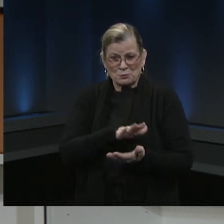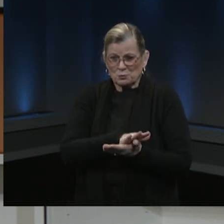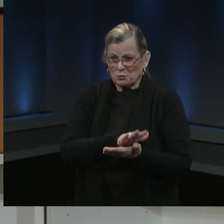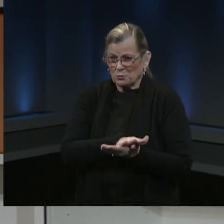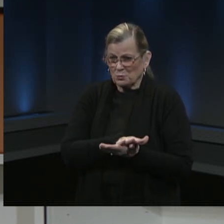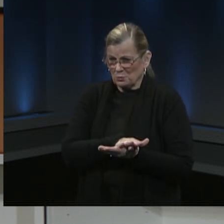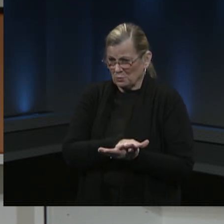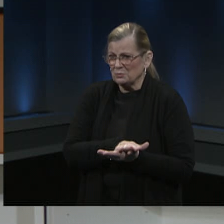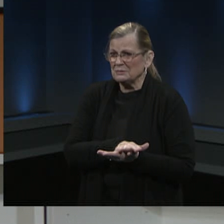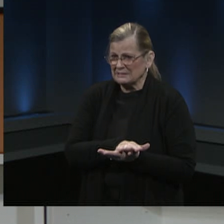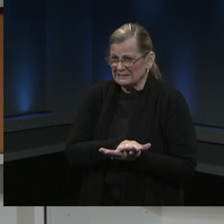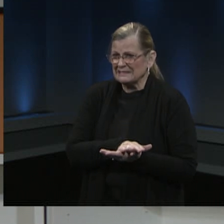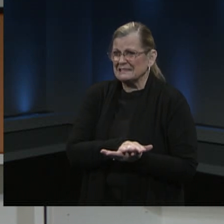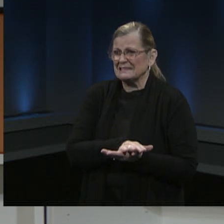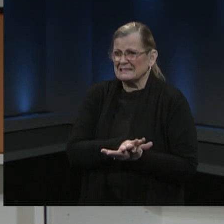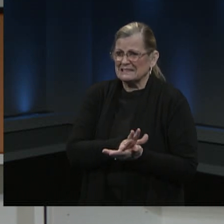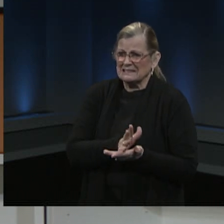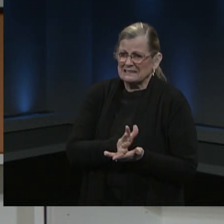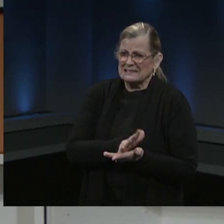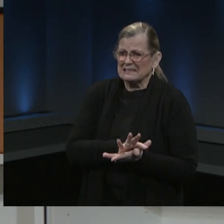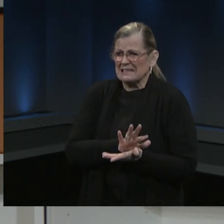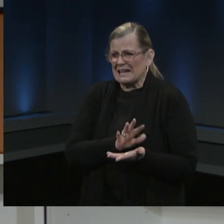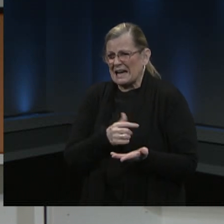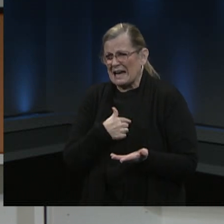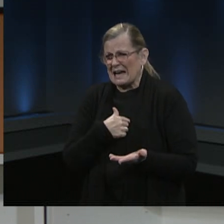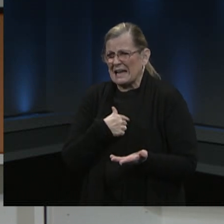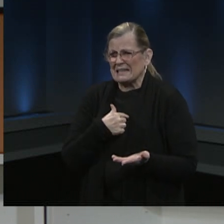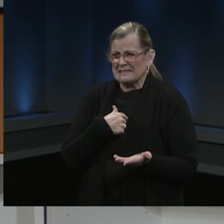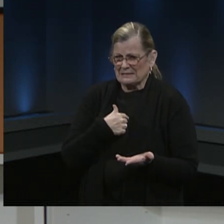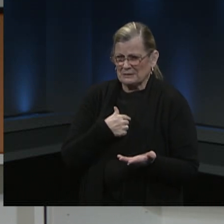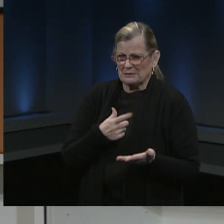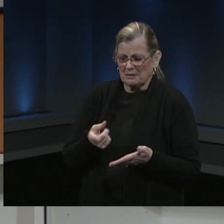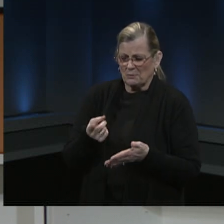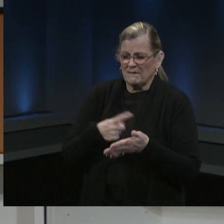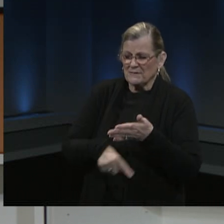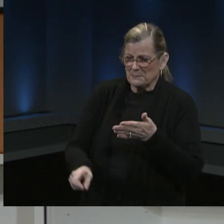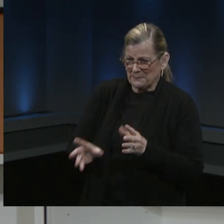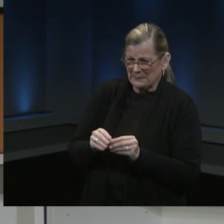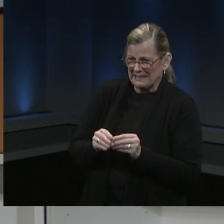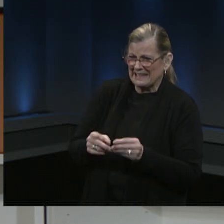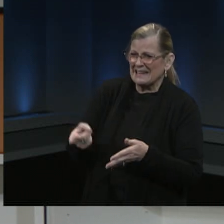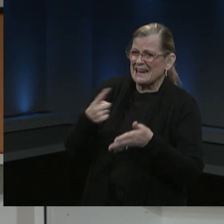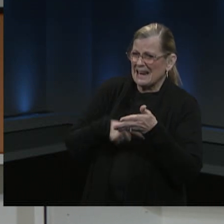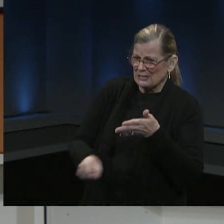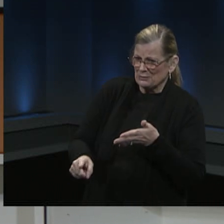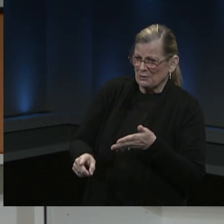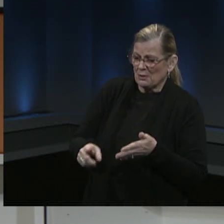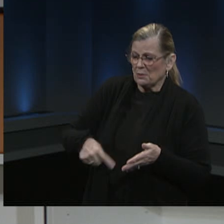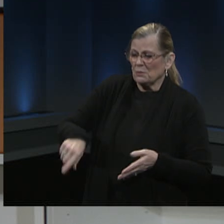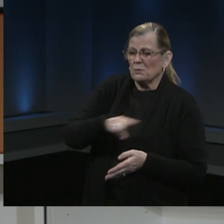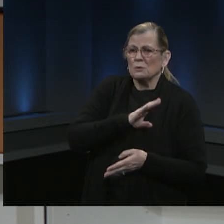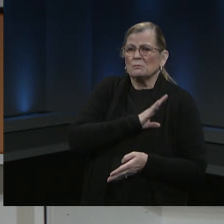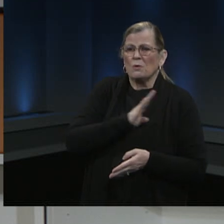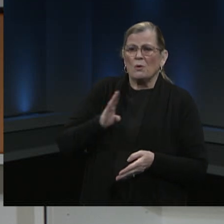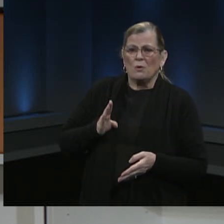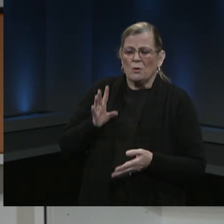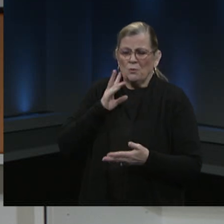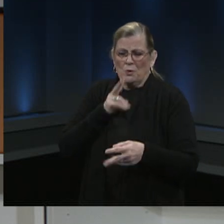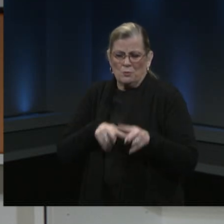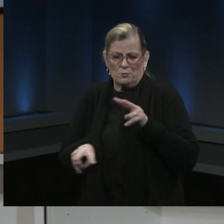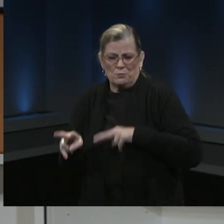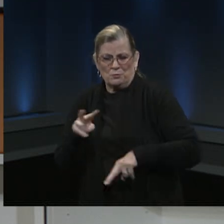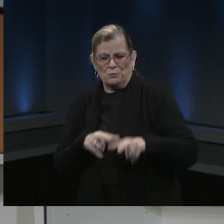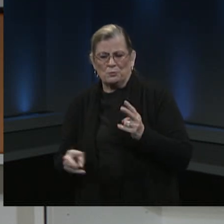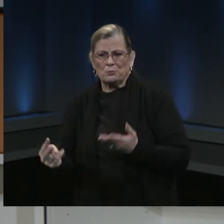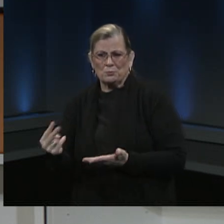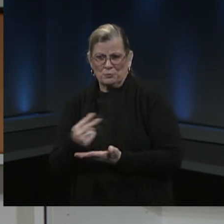bringing back to the school board in an update next week. The school board ultimately will review that also at a